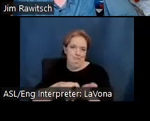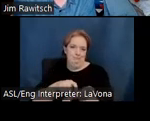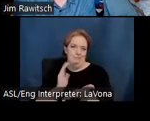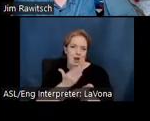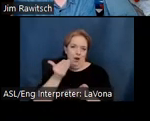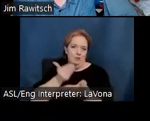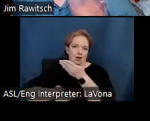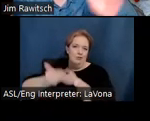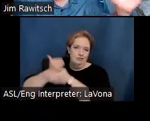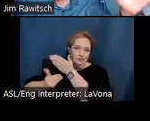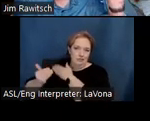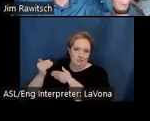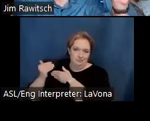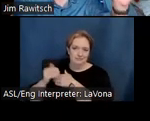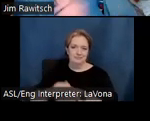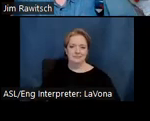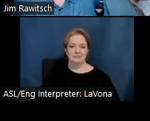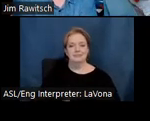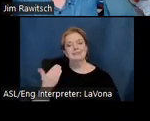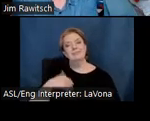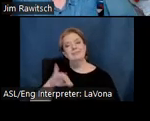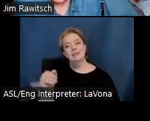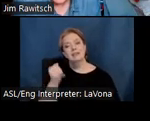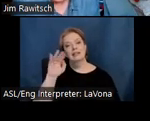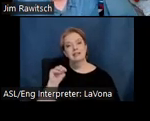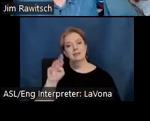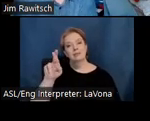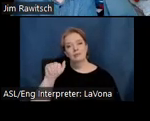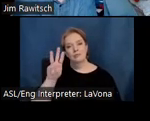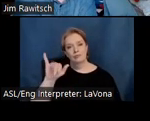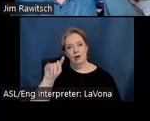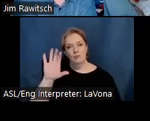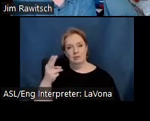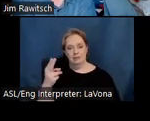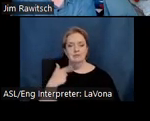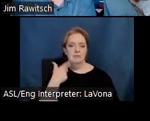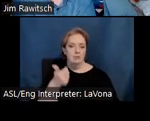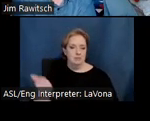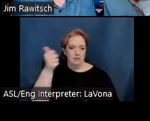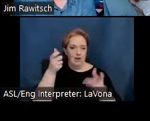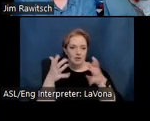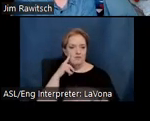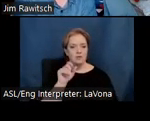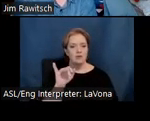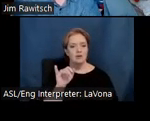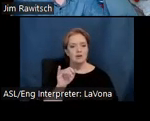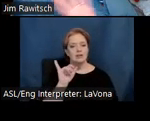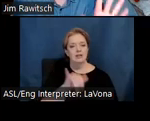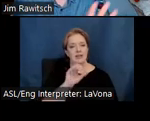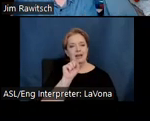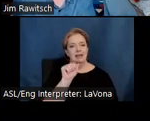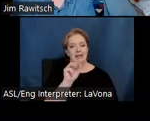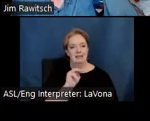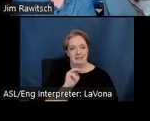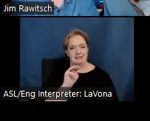I have to say, I'm Jim Rawitsch. I'm the Executive Director of the Sam and Alfreda Malouf Foundation for Arts and Crafts. And I